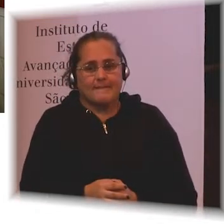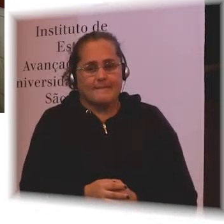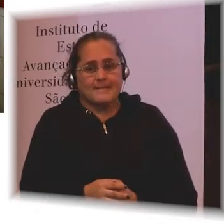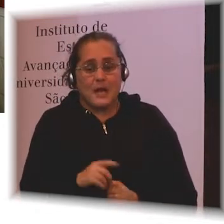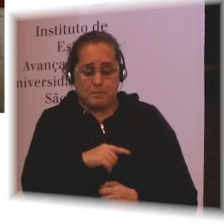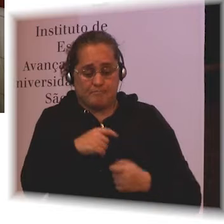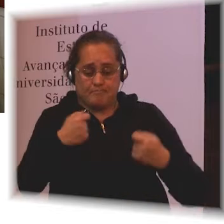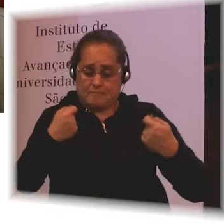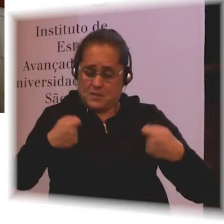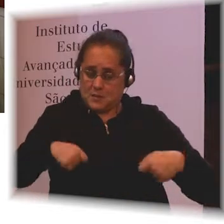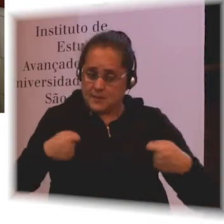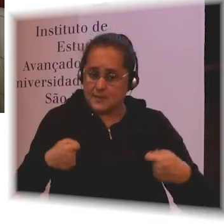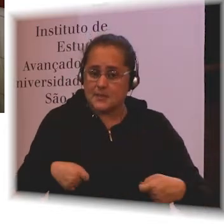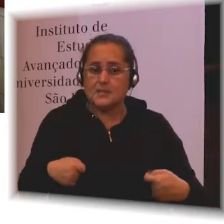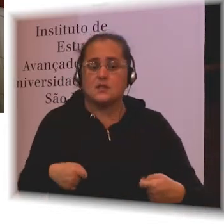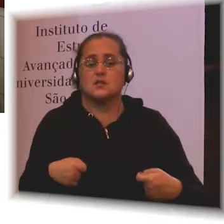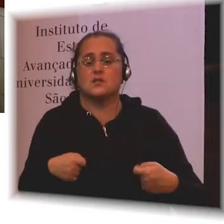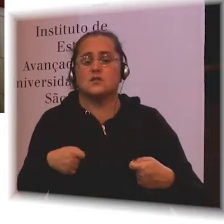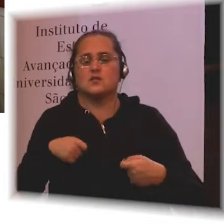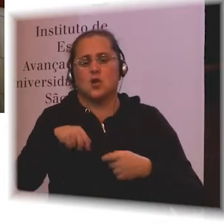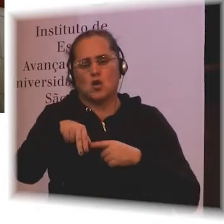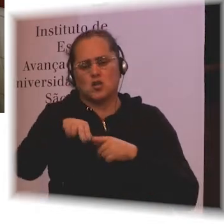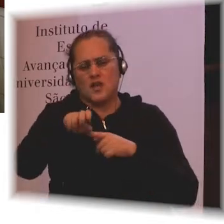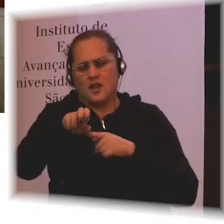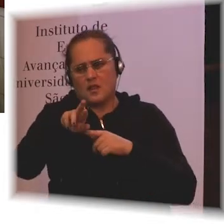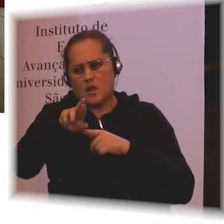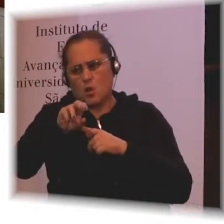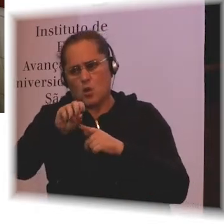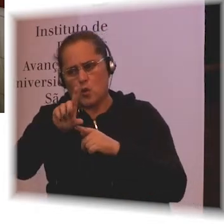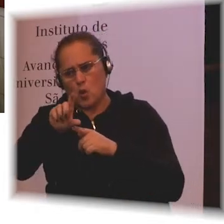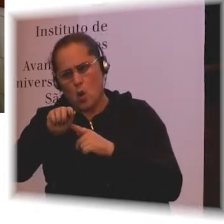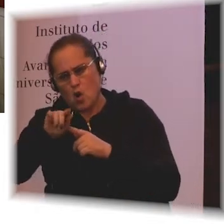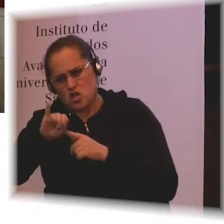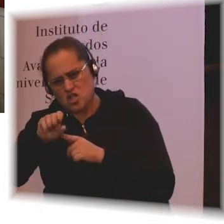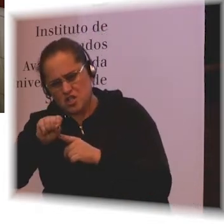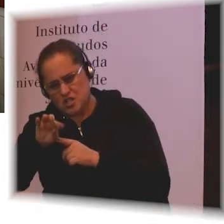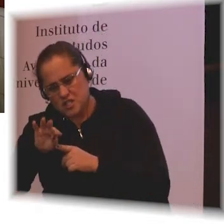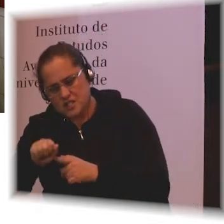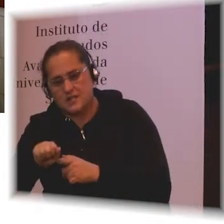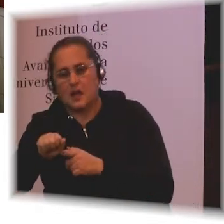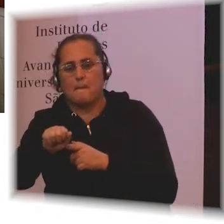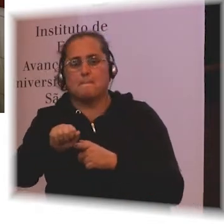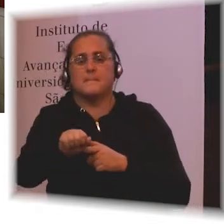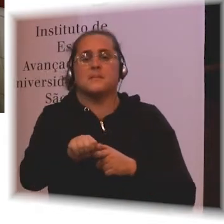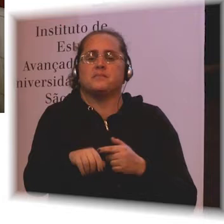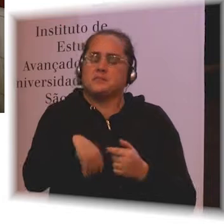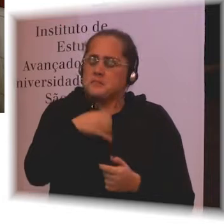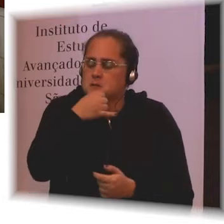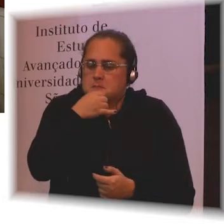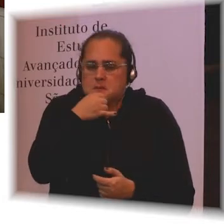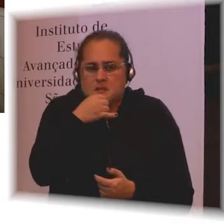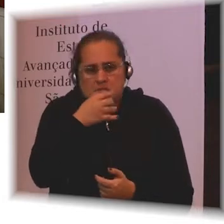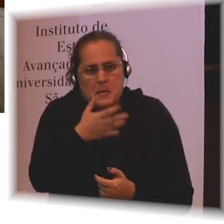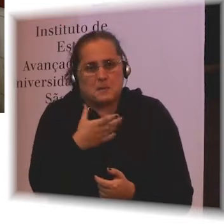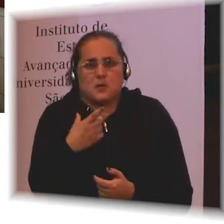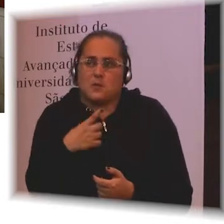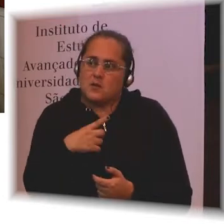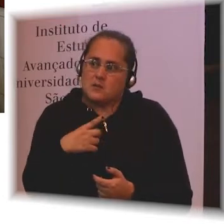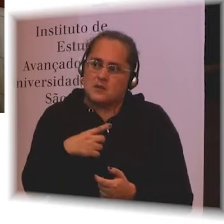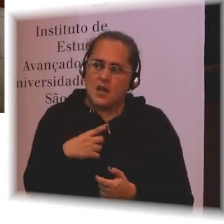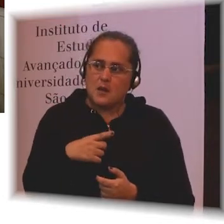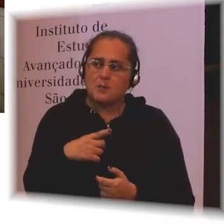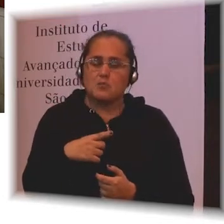I leave home at 7.30 to be there for 9.30. There is only one bus here that goes there. And it takes a while to get there.